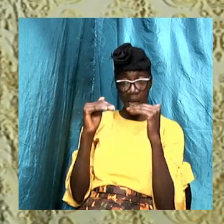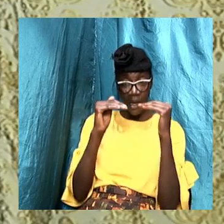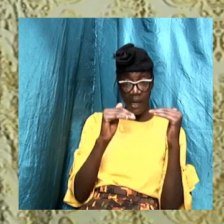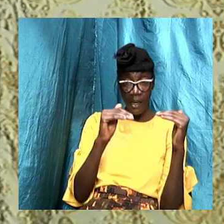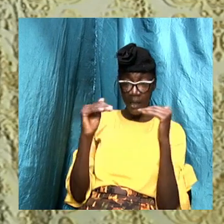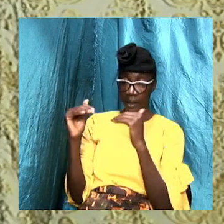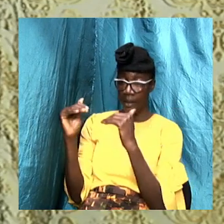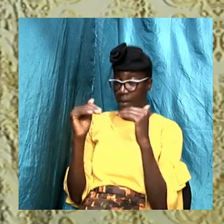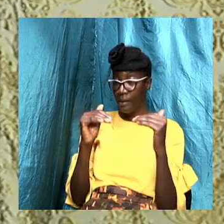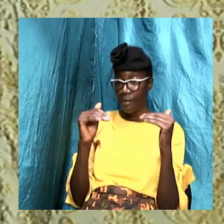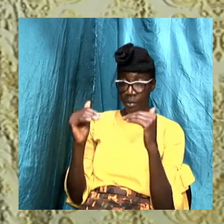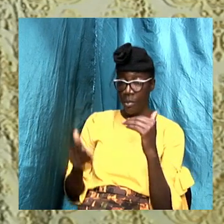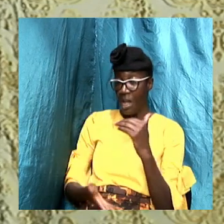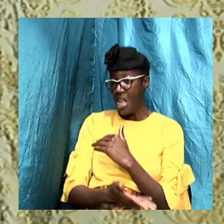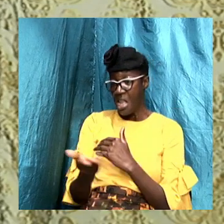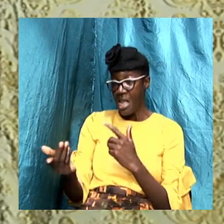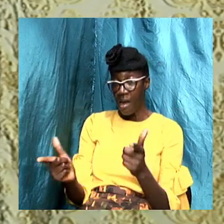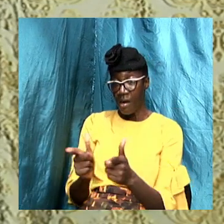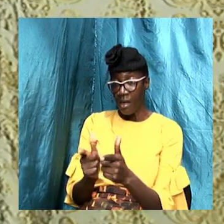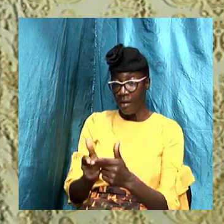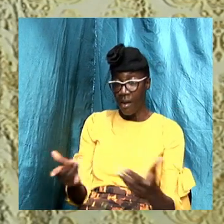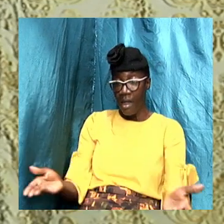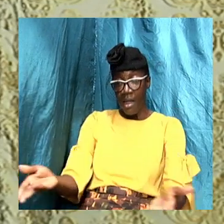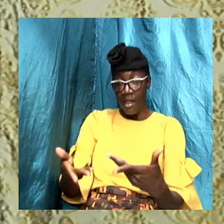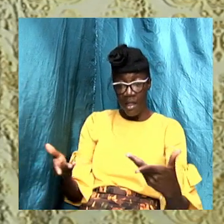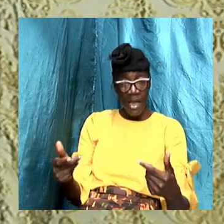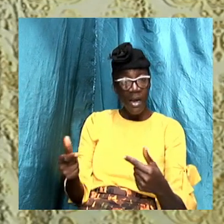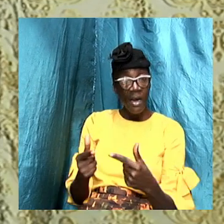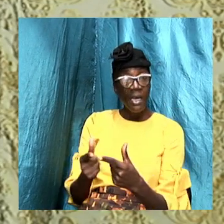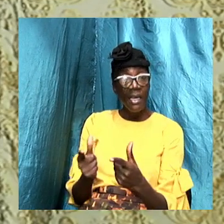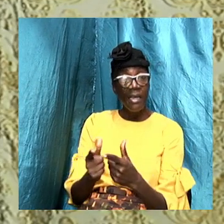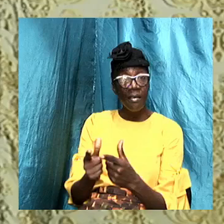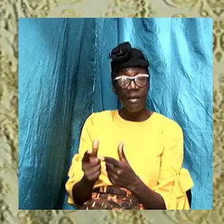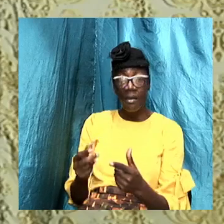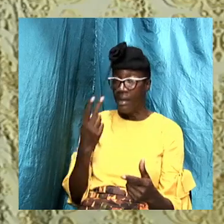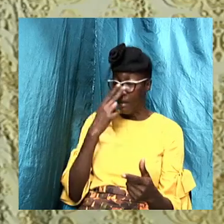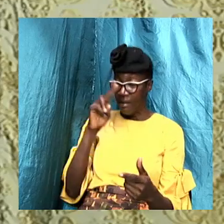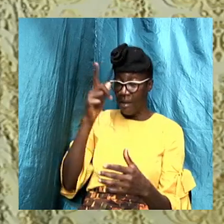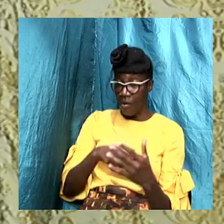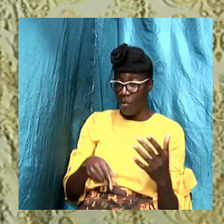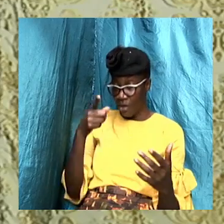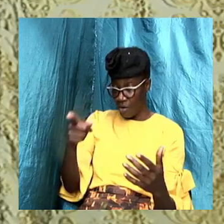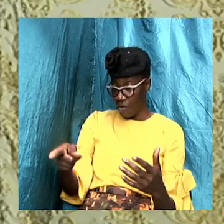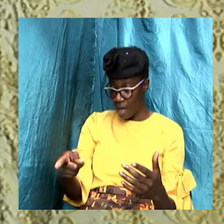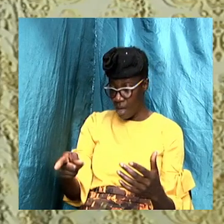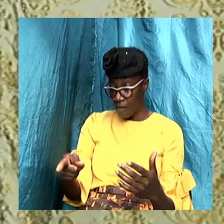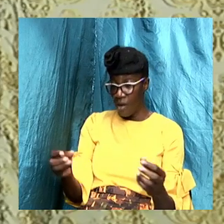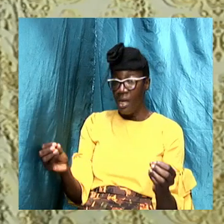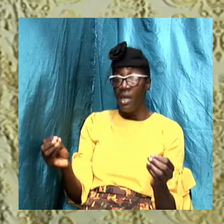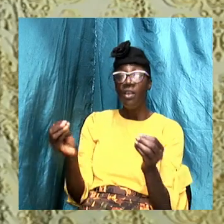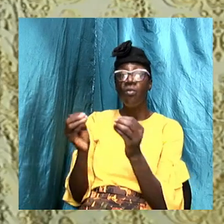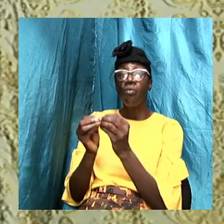hear a little dear a little see if what you have is aligned to the scripture